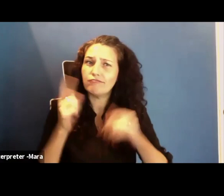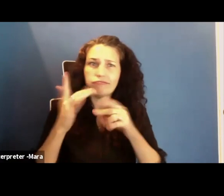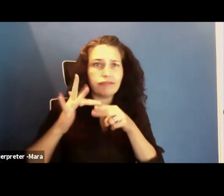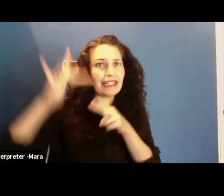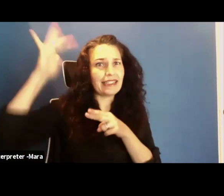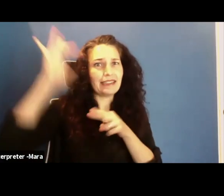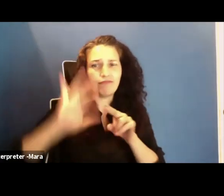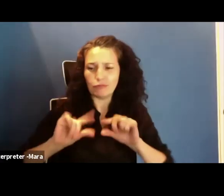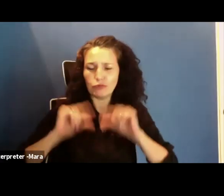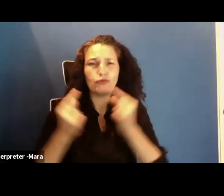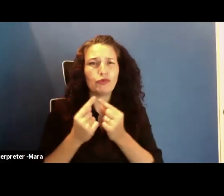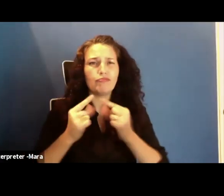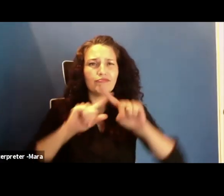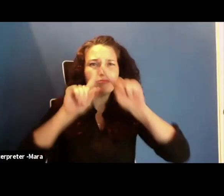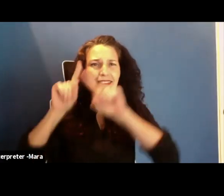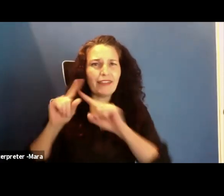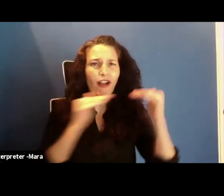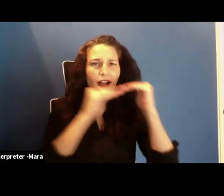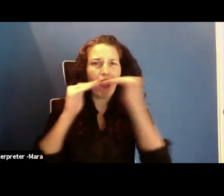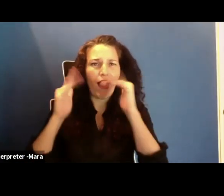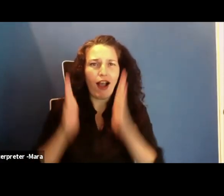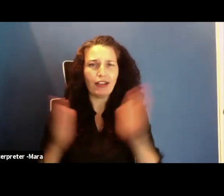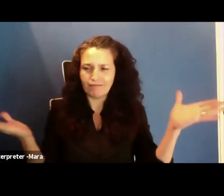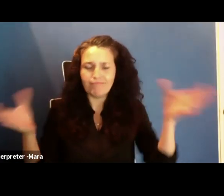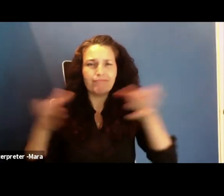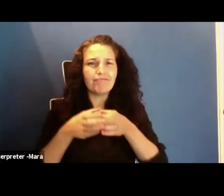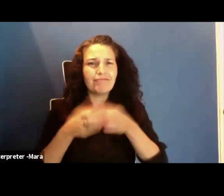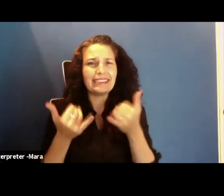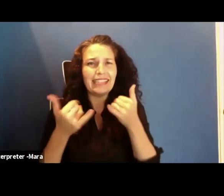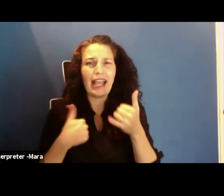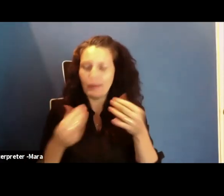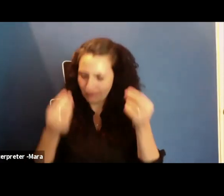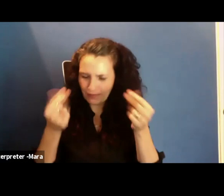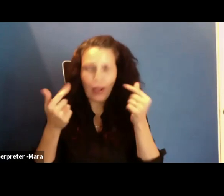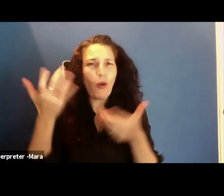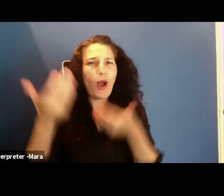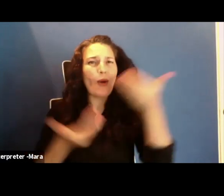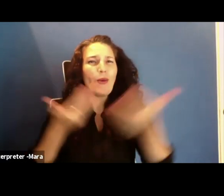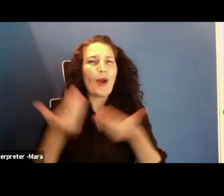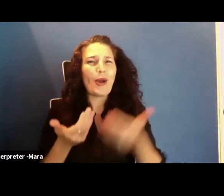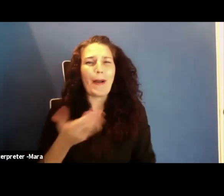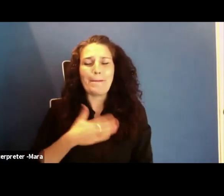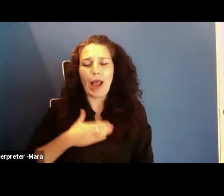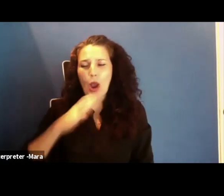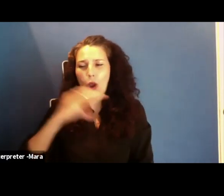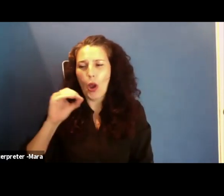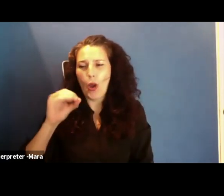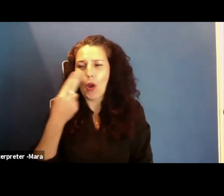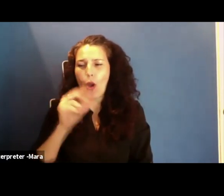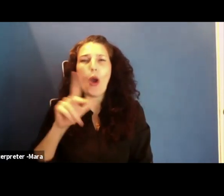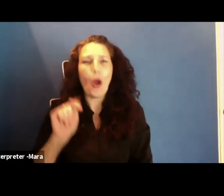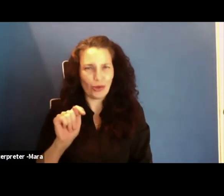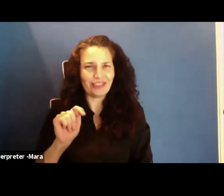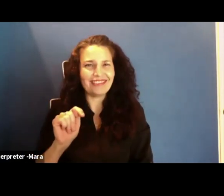of colleagues who are joining us today. And I immediately want to welcome my co-host. First of all,